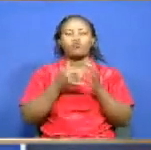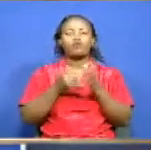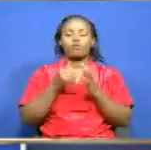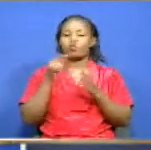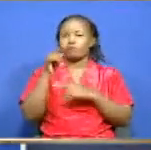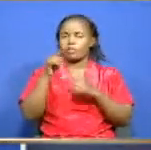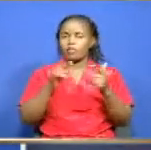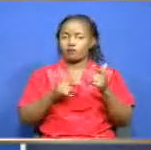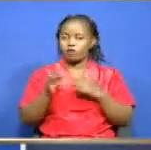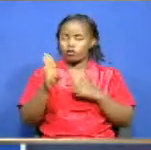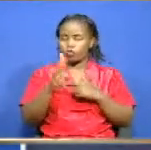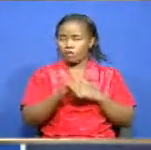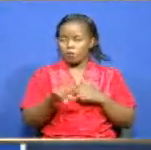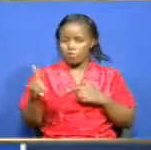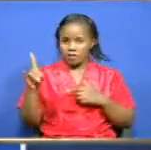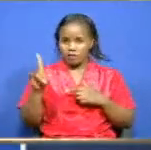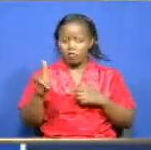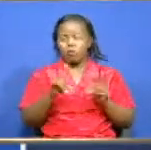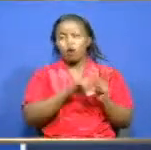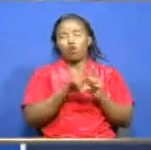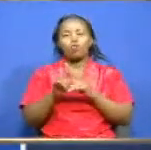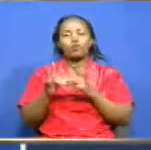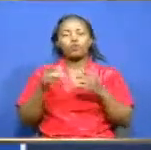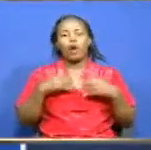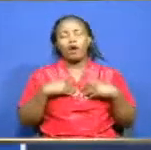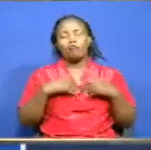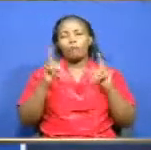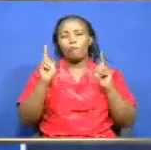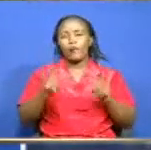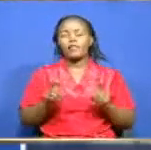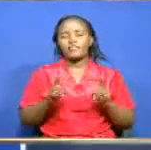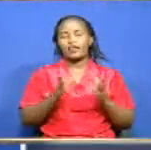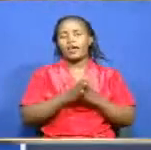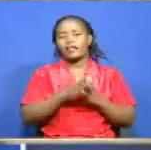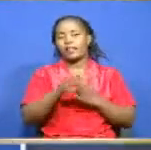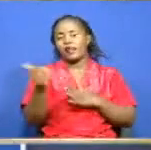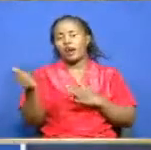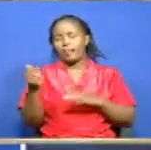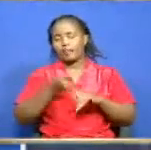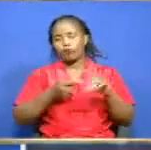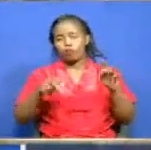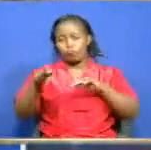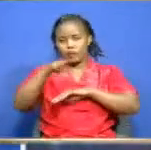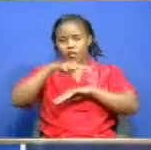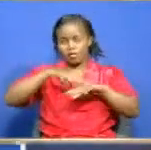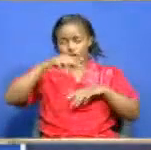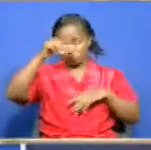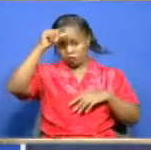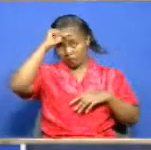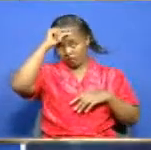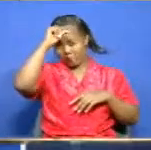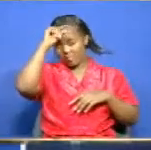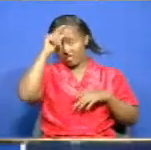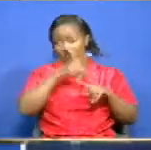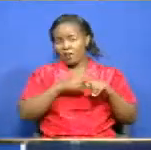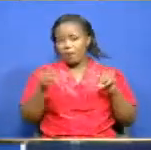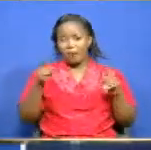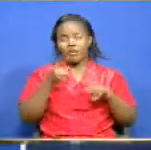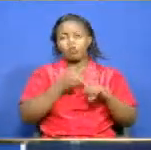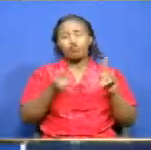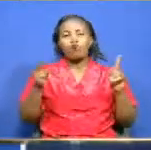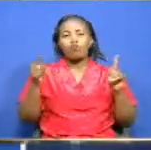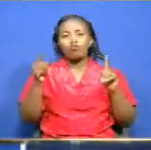The court ruled that conditional and unconditional grants should be netted from the national government's share of revenue and not from overall